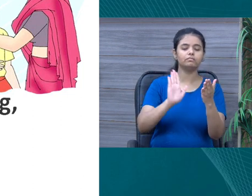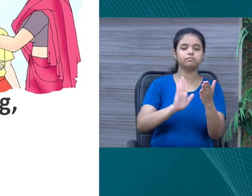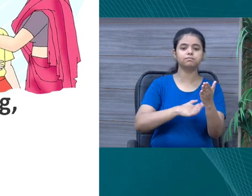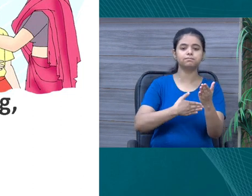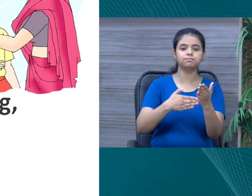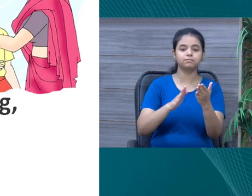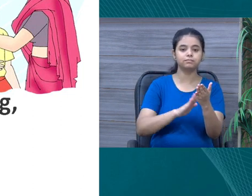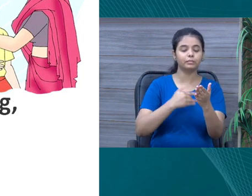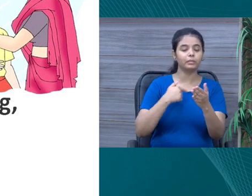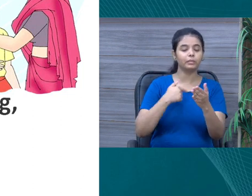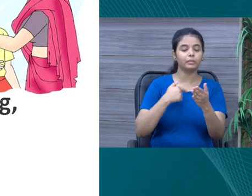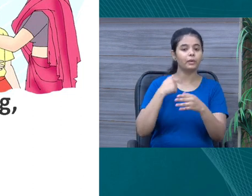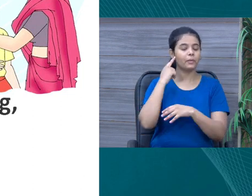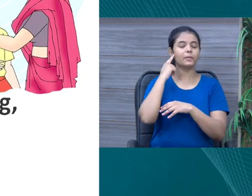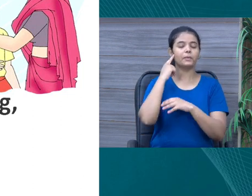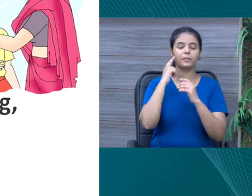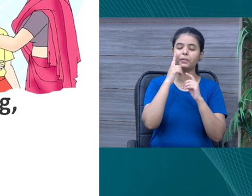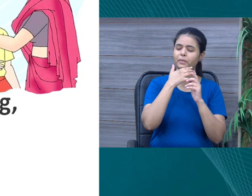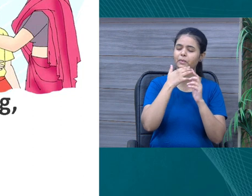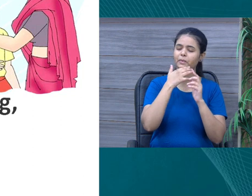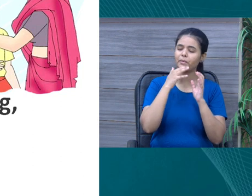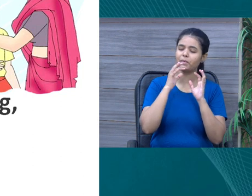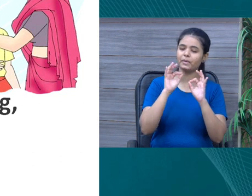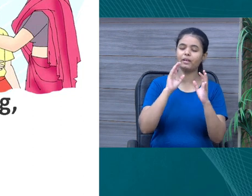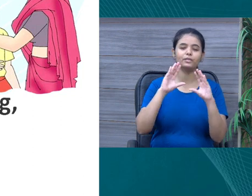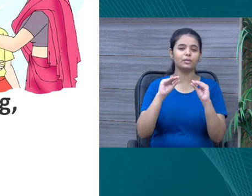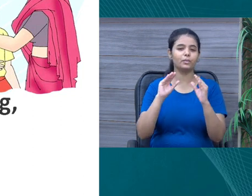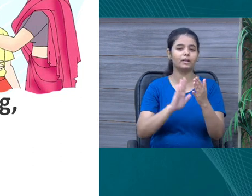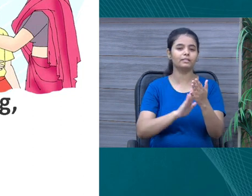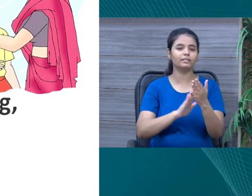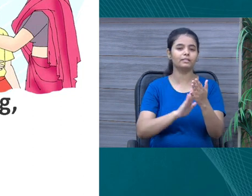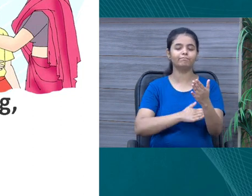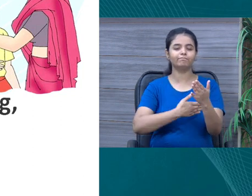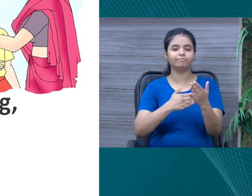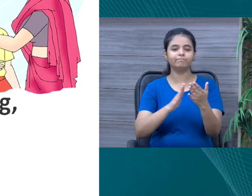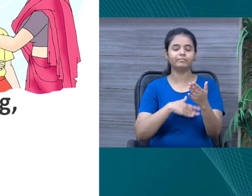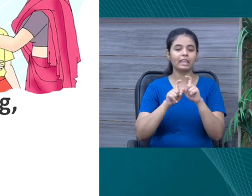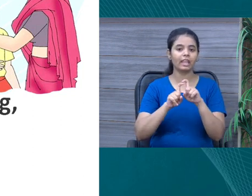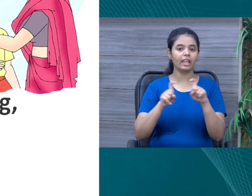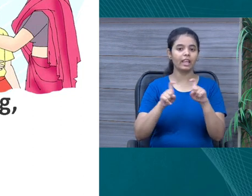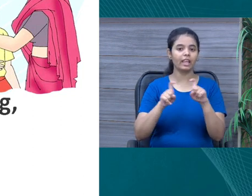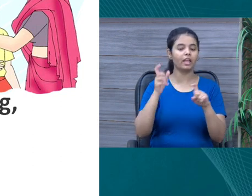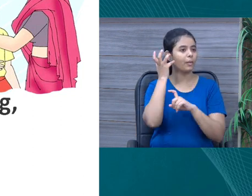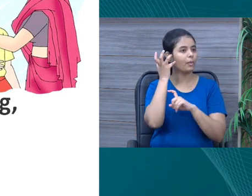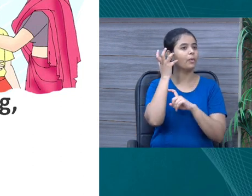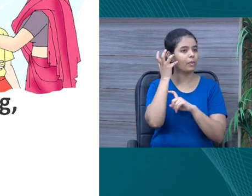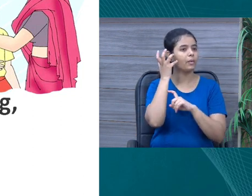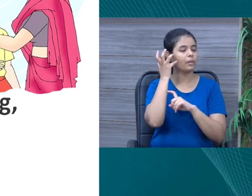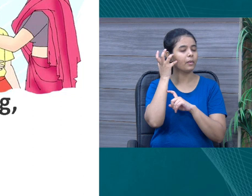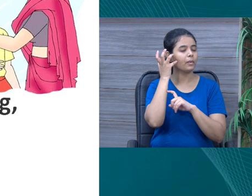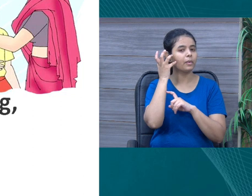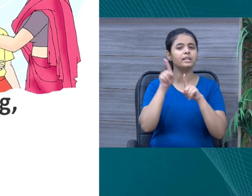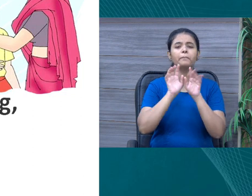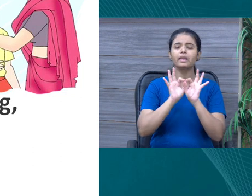that shell, she a song that was very soft, sweet and clear. It very quiet.